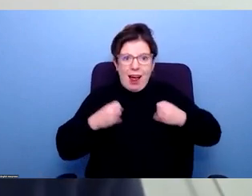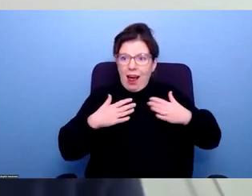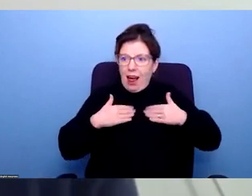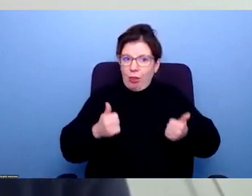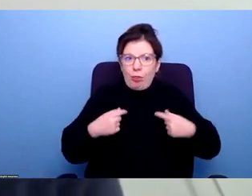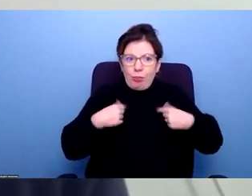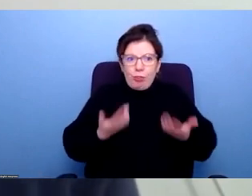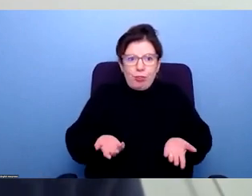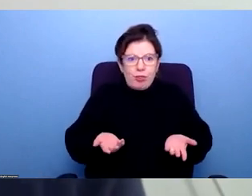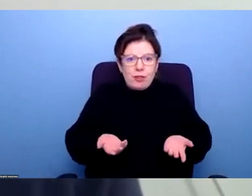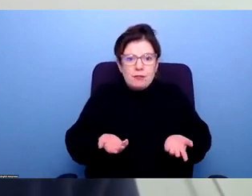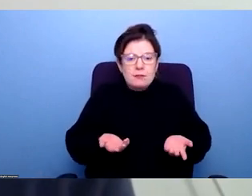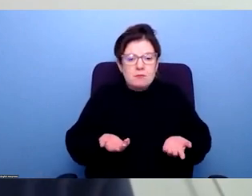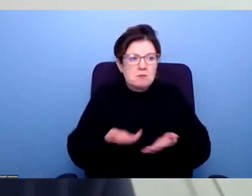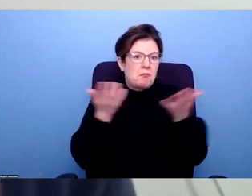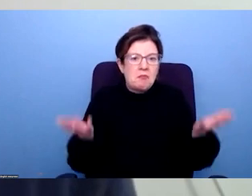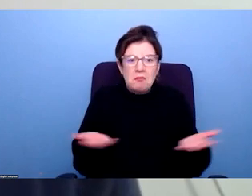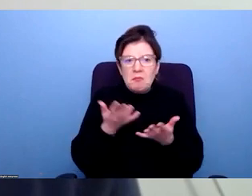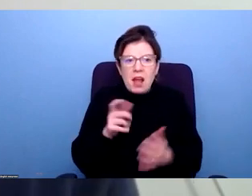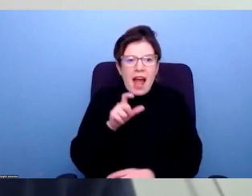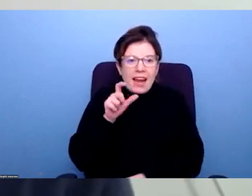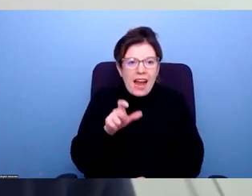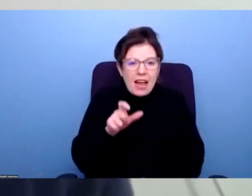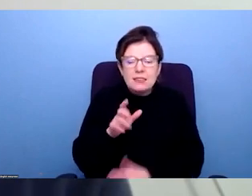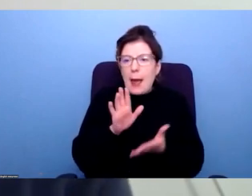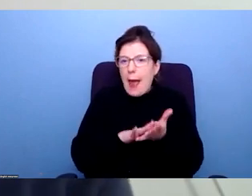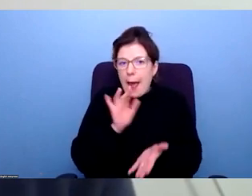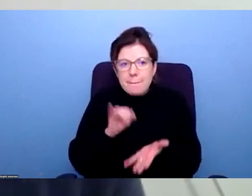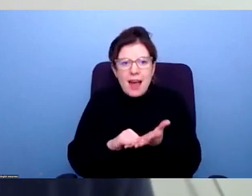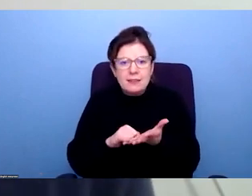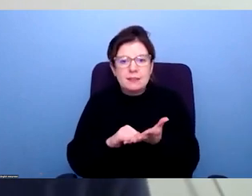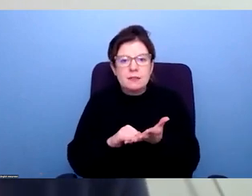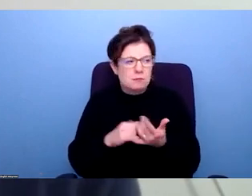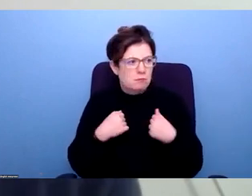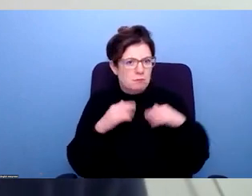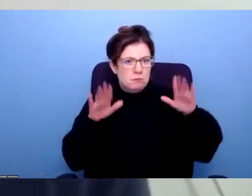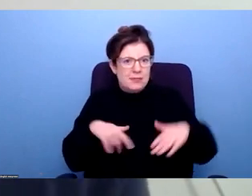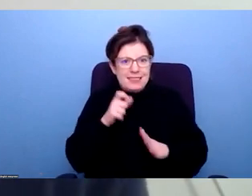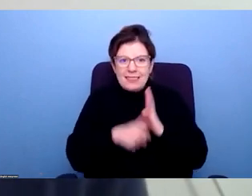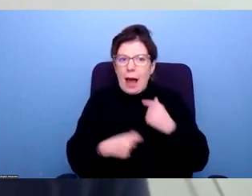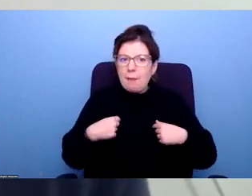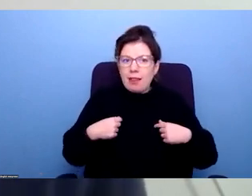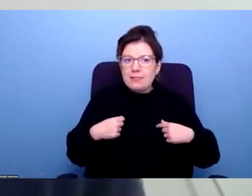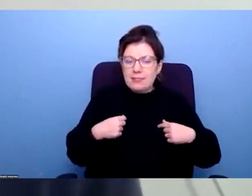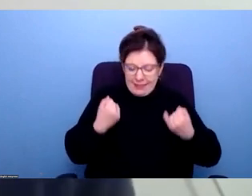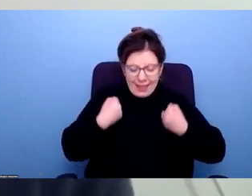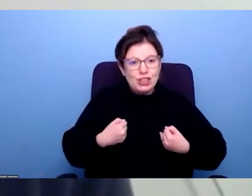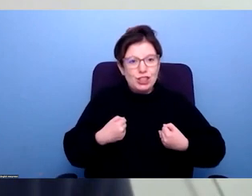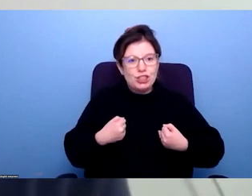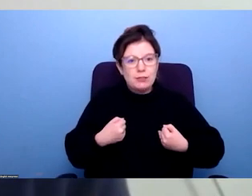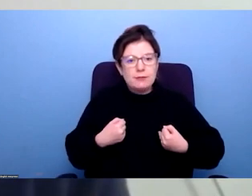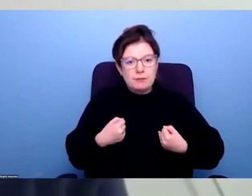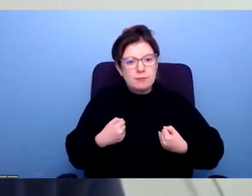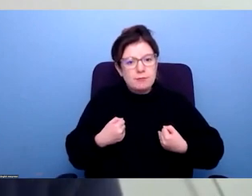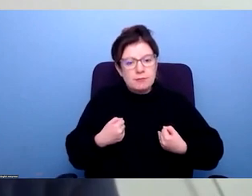you know, such as cancer or MS or something. And they may not immediately think that that that they are a disabled